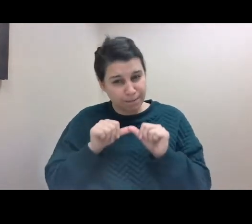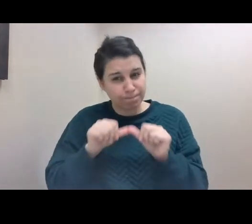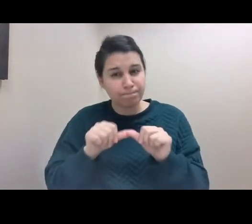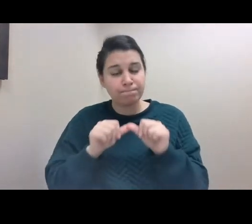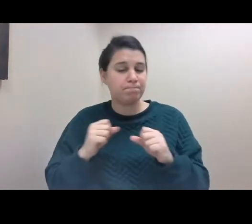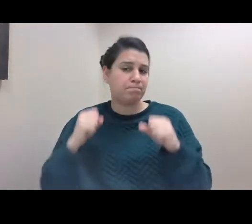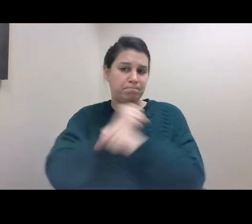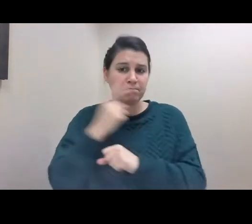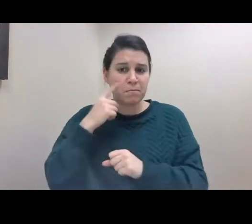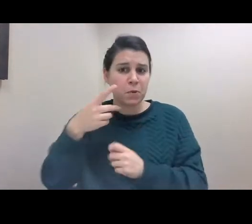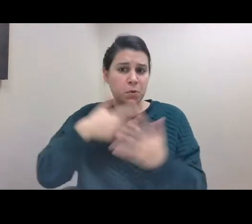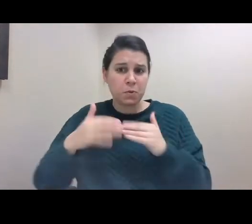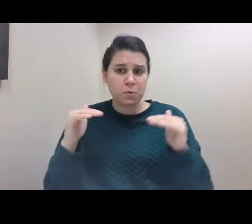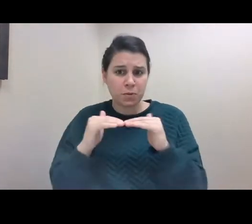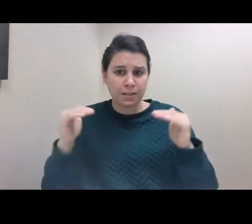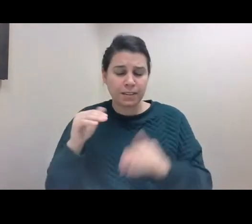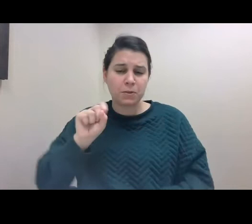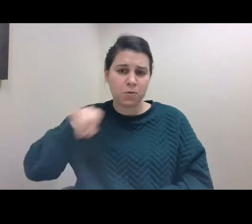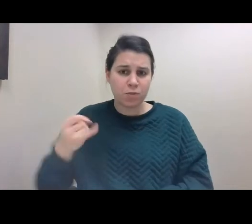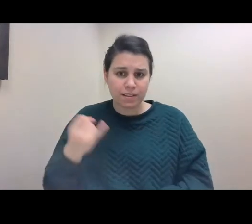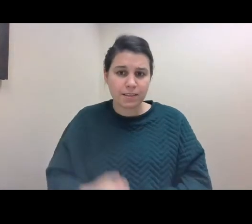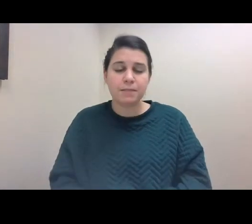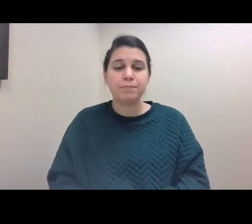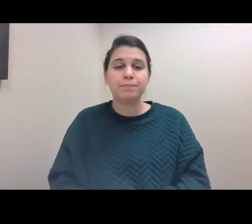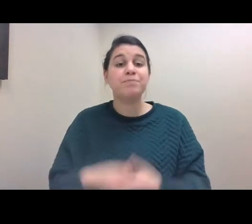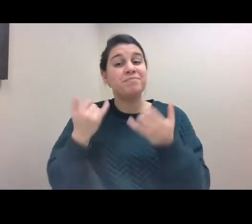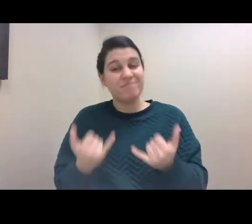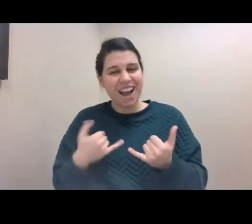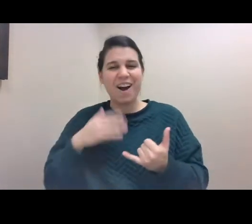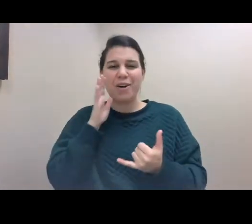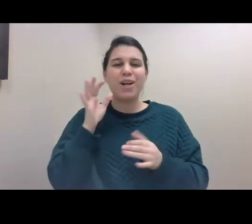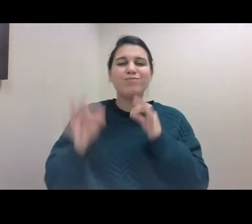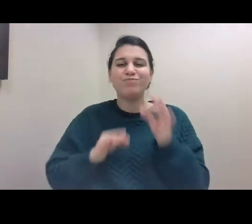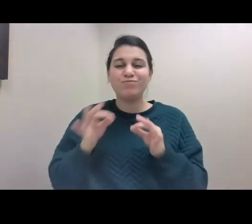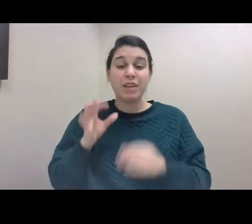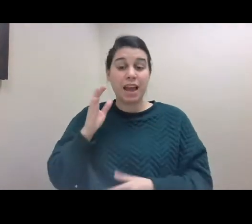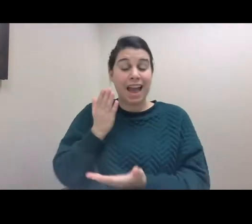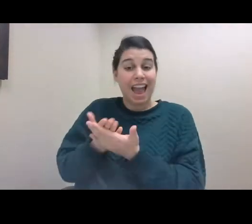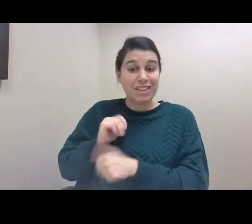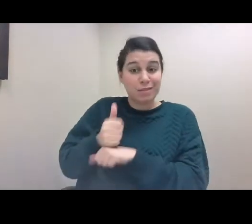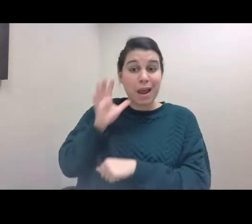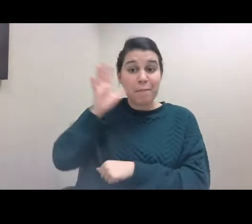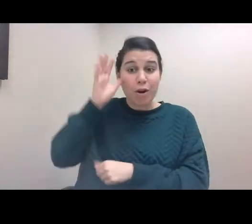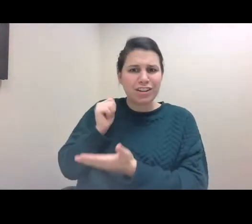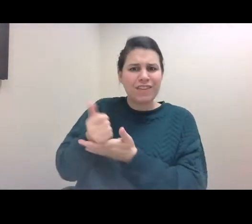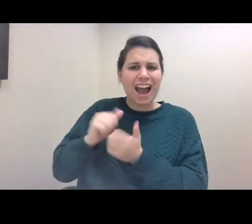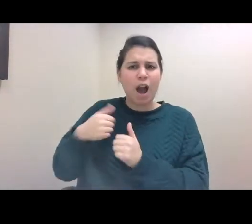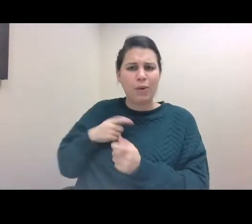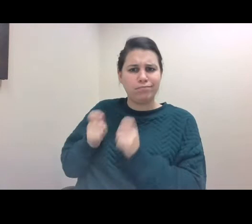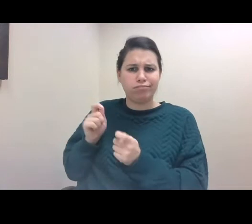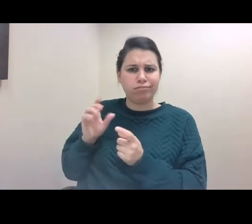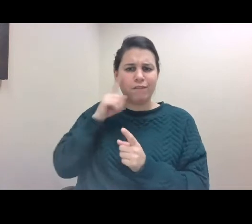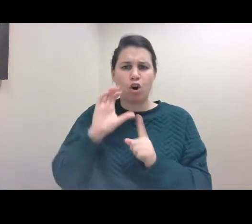And as part of that, I will tell you the story of cultural adaptation of evidence-based parenting interventions. It's been a journey for me,